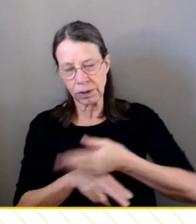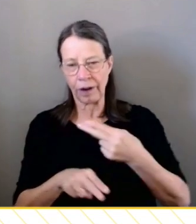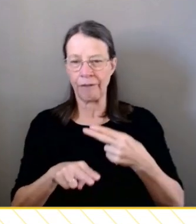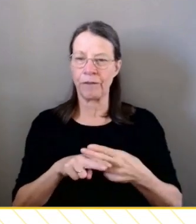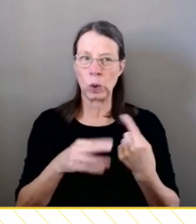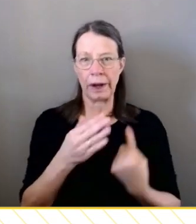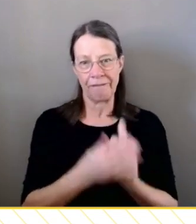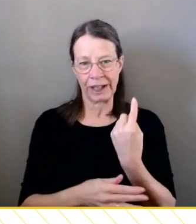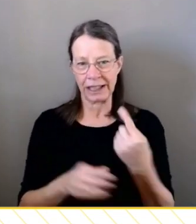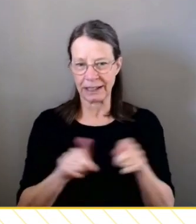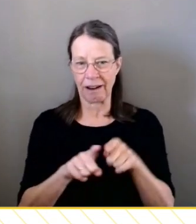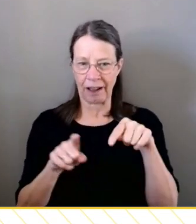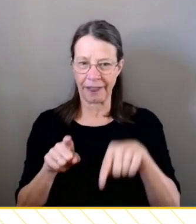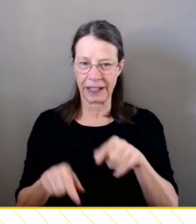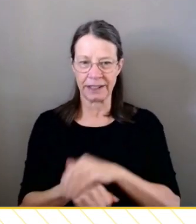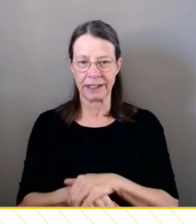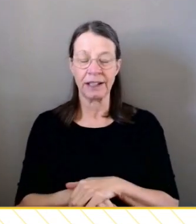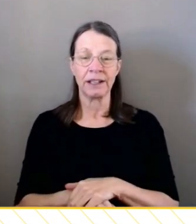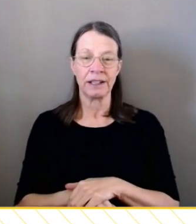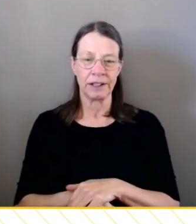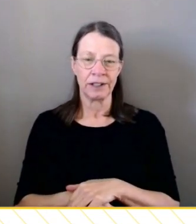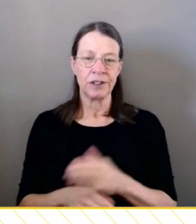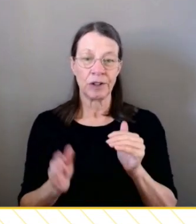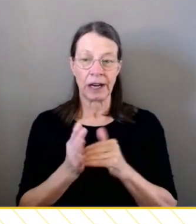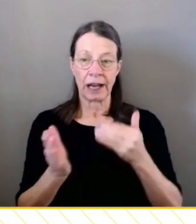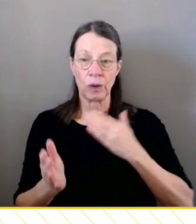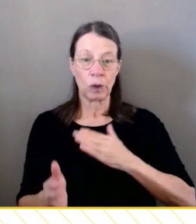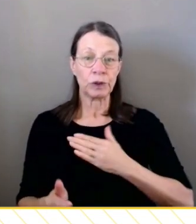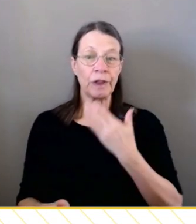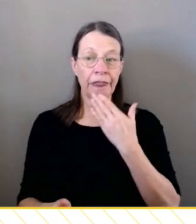So there are a few people that people like to thank.